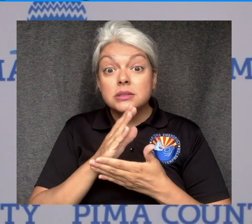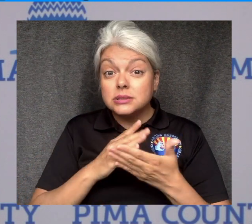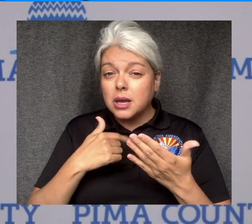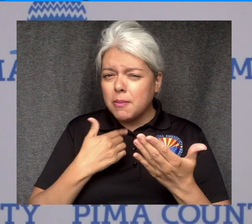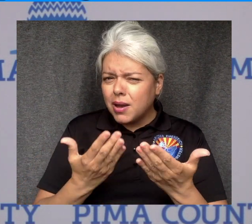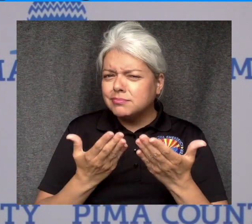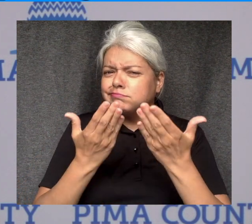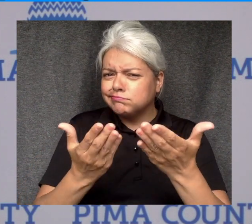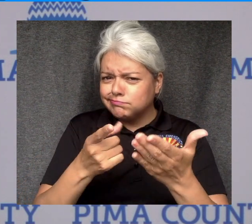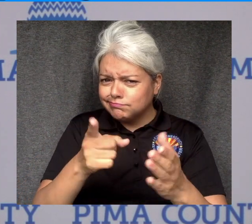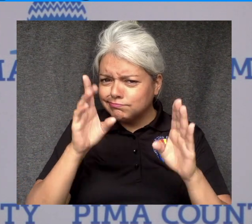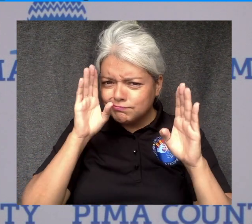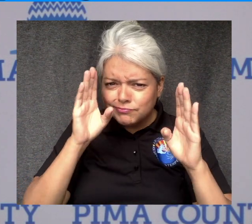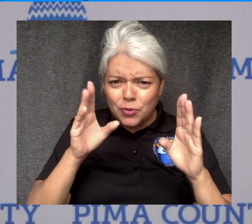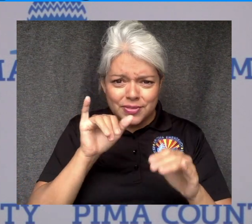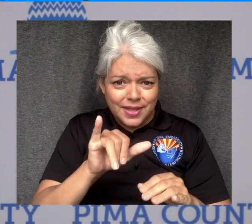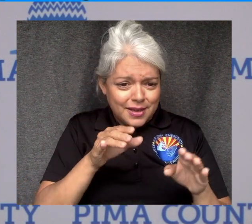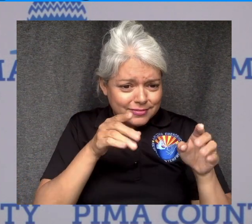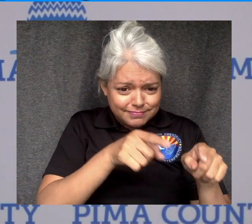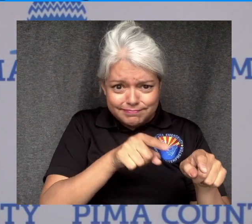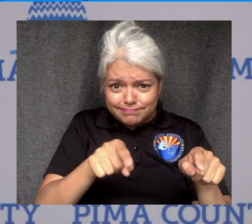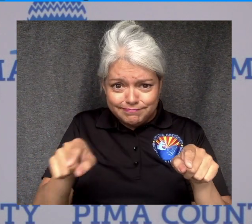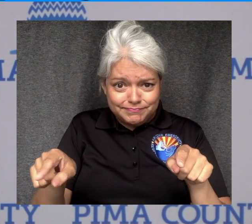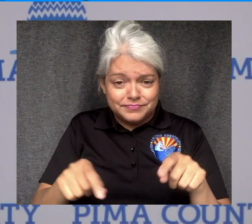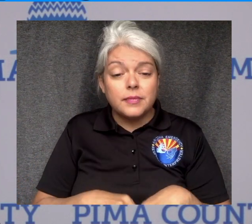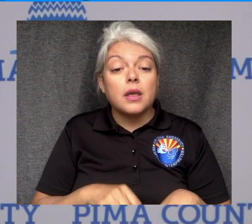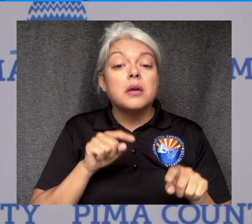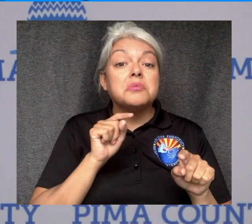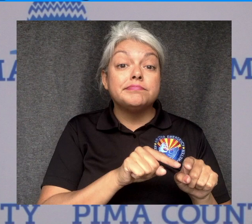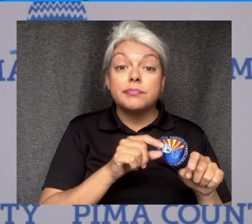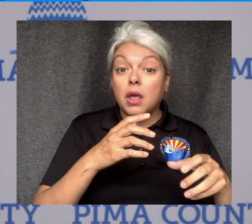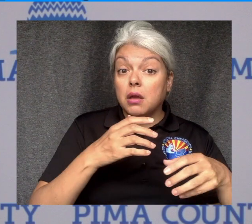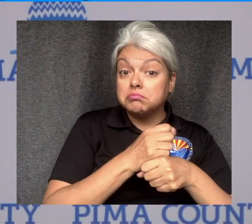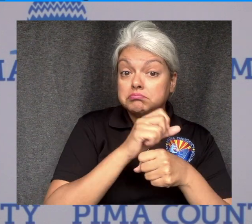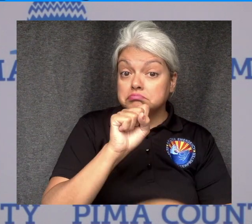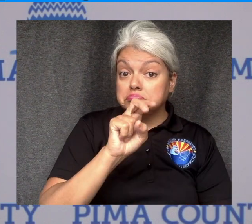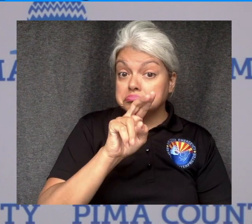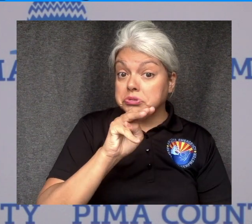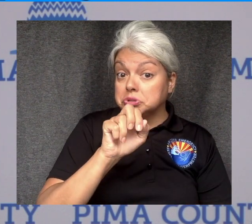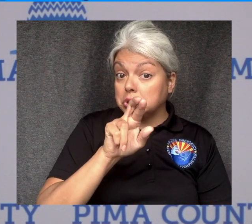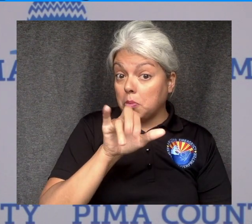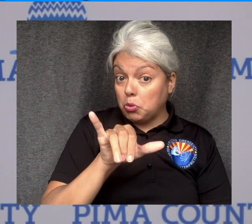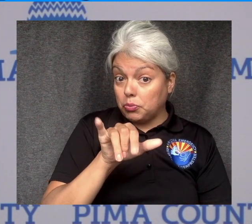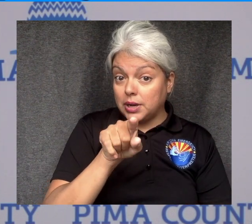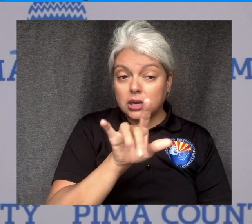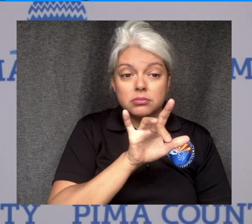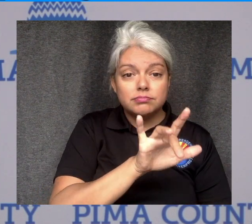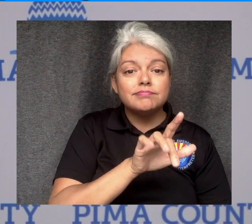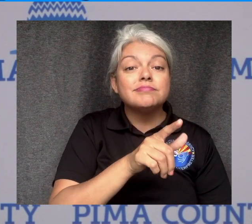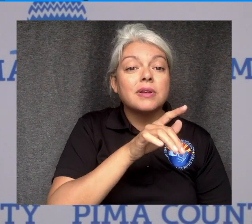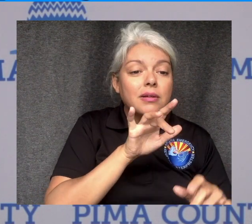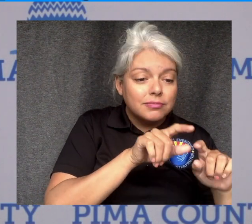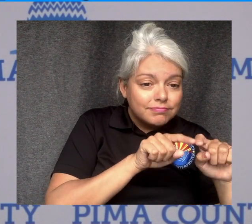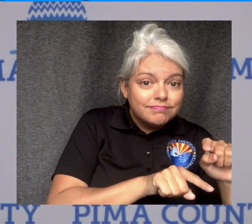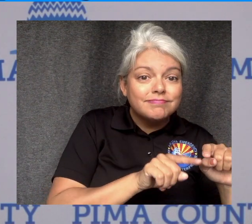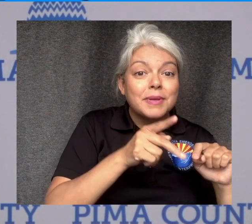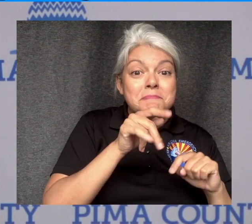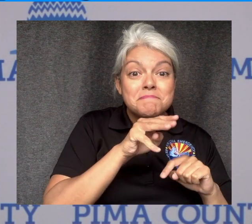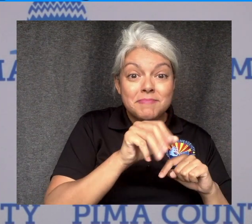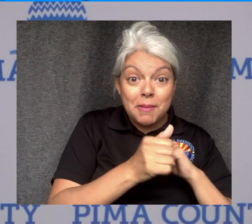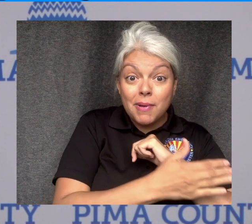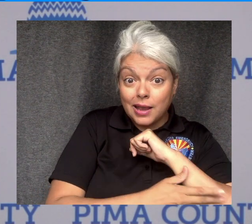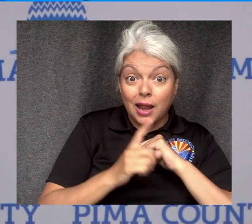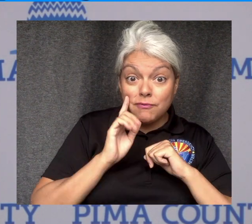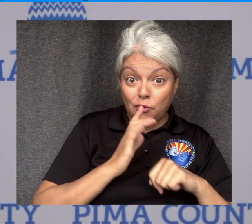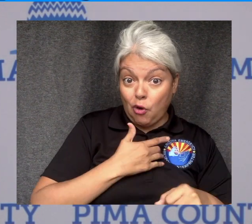attention to, however, in that data set. They include the summary data, which you can click on Pima and get specific information